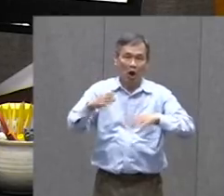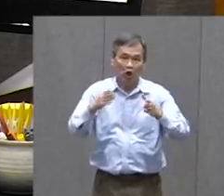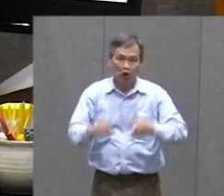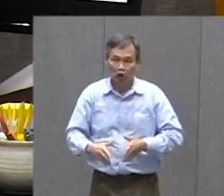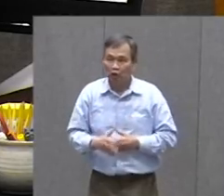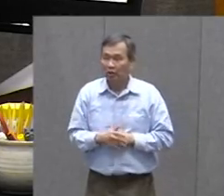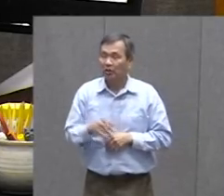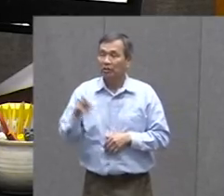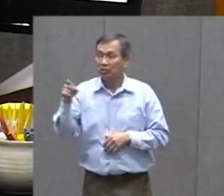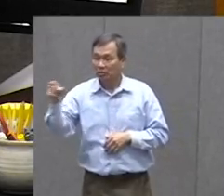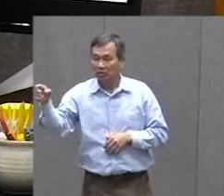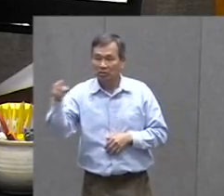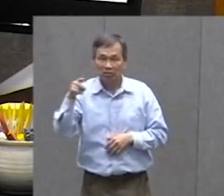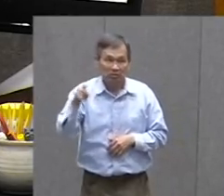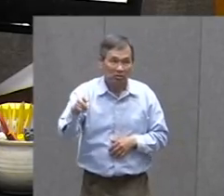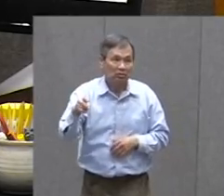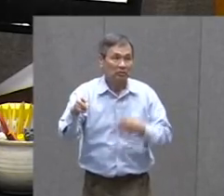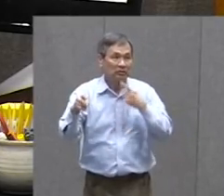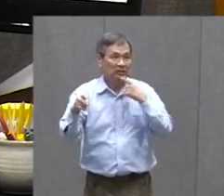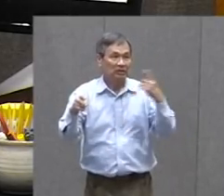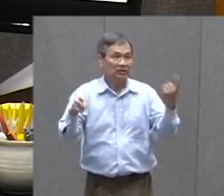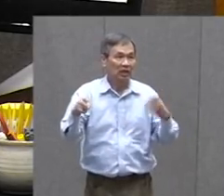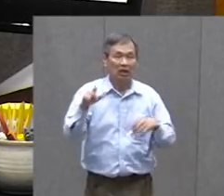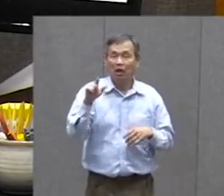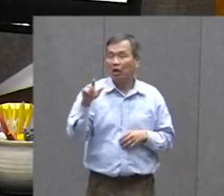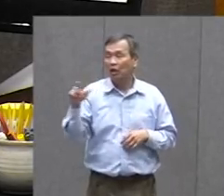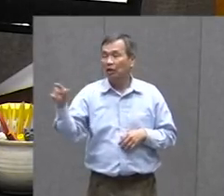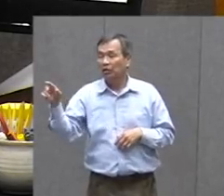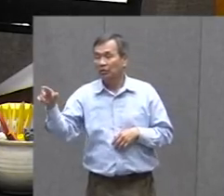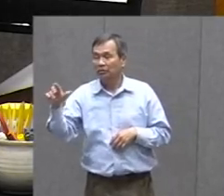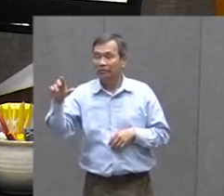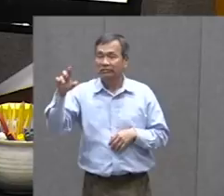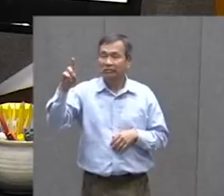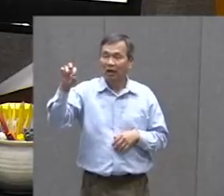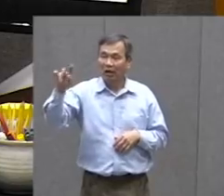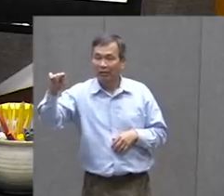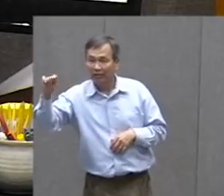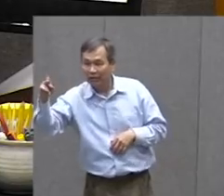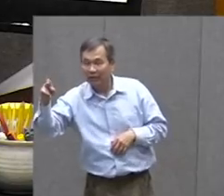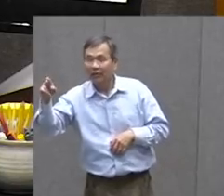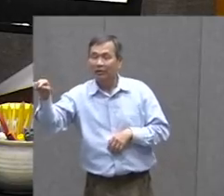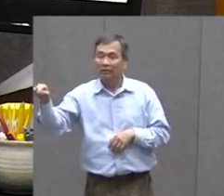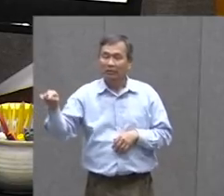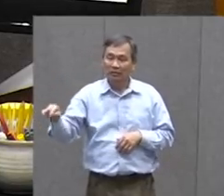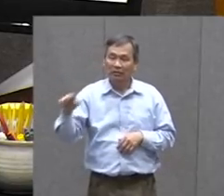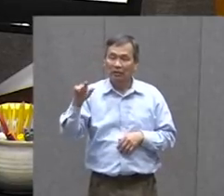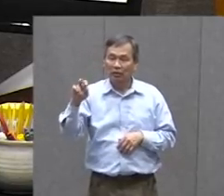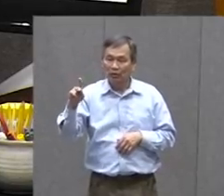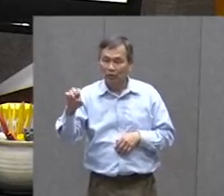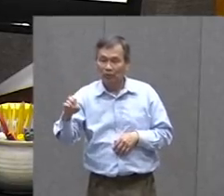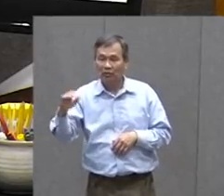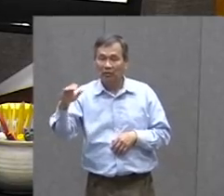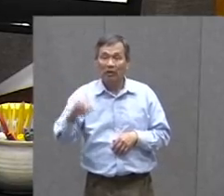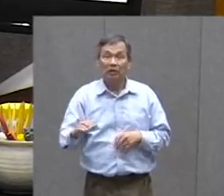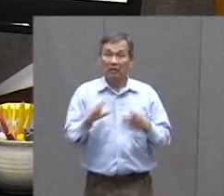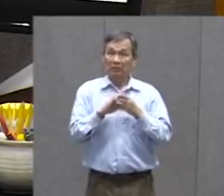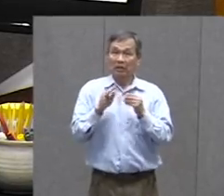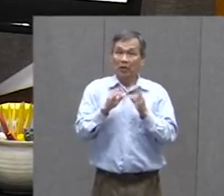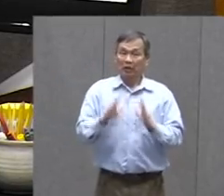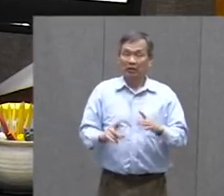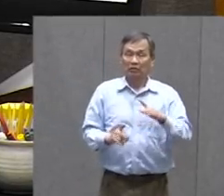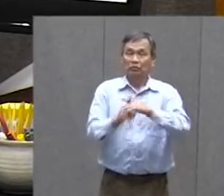Would Also Have Some Things To Say Here Dar Sidious Would Talk Then Luke Would Talk And Then Maybe Down Here The Narrator Might Break In Again